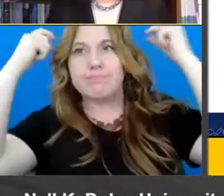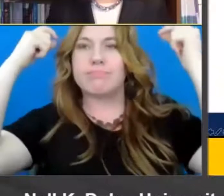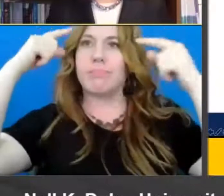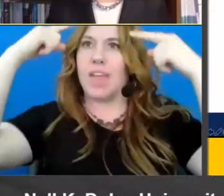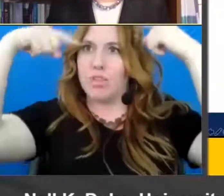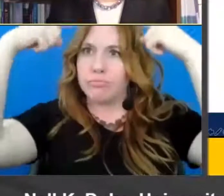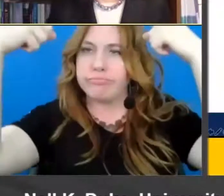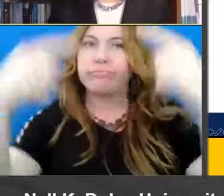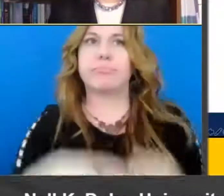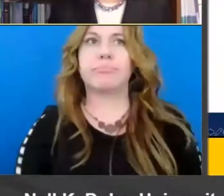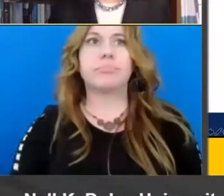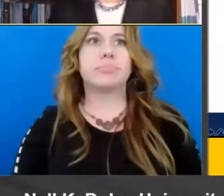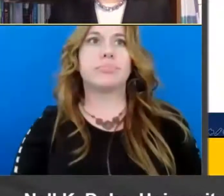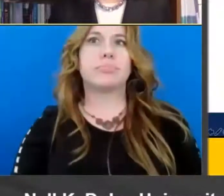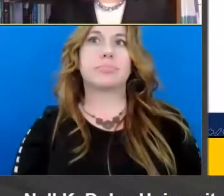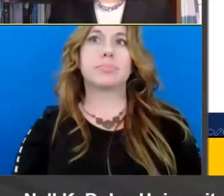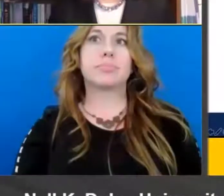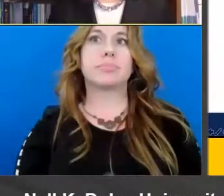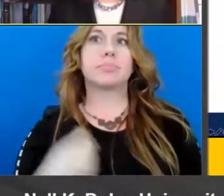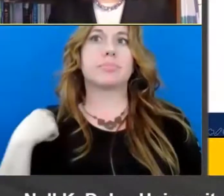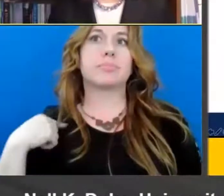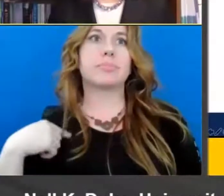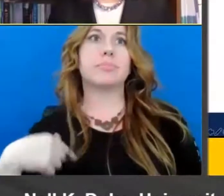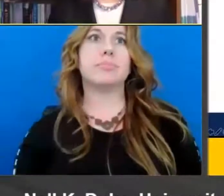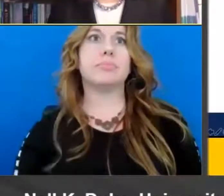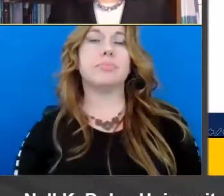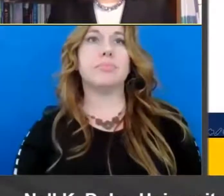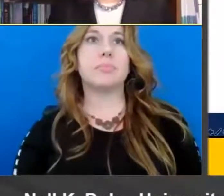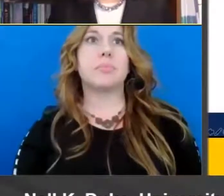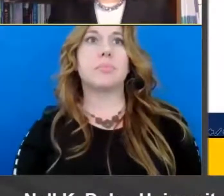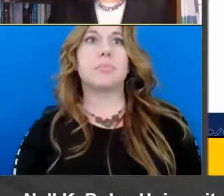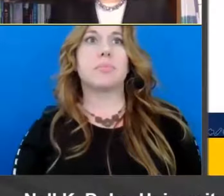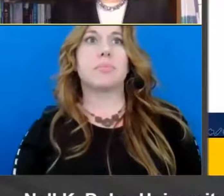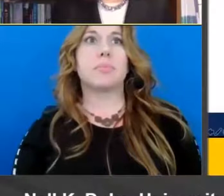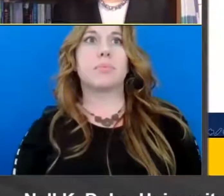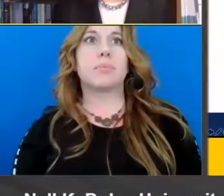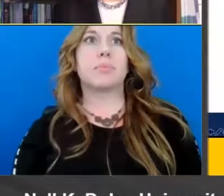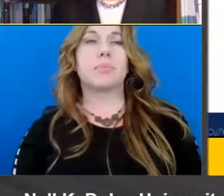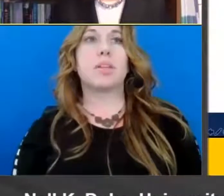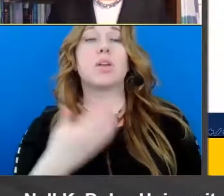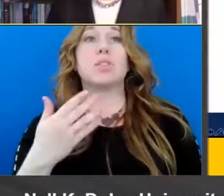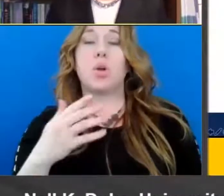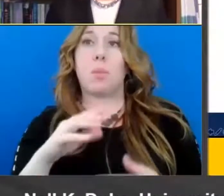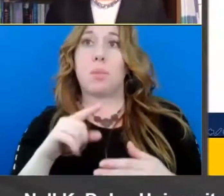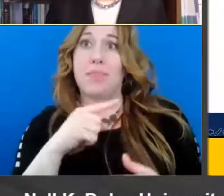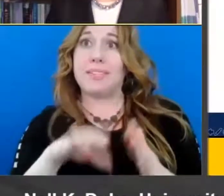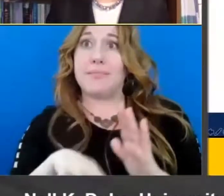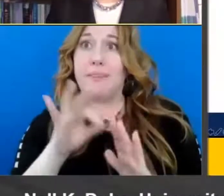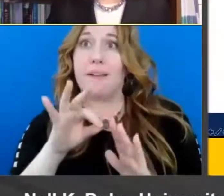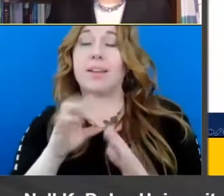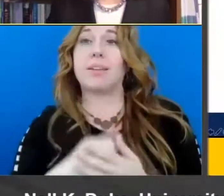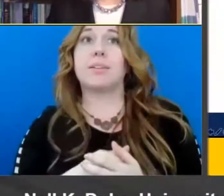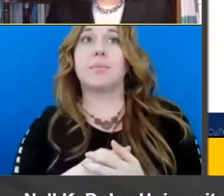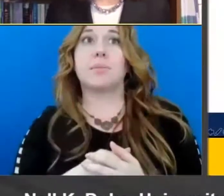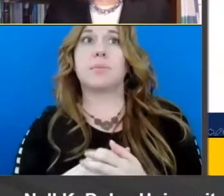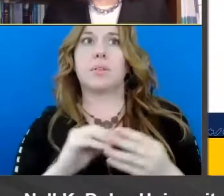so um the um finding here has uh and